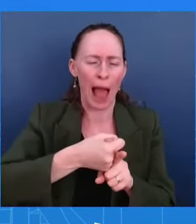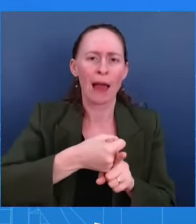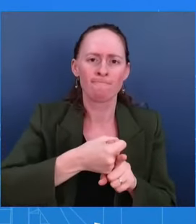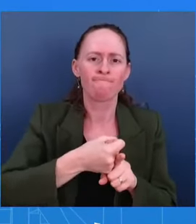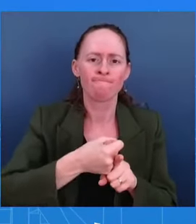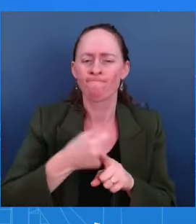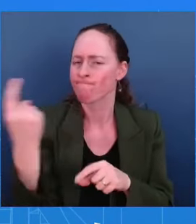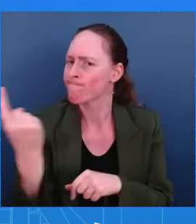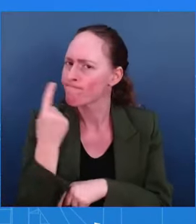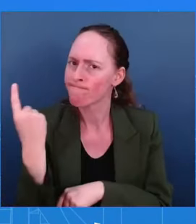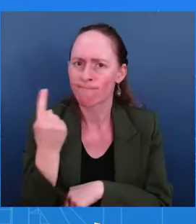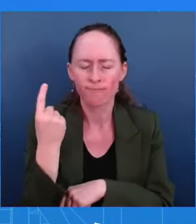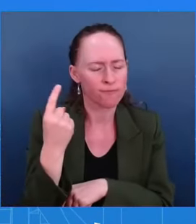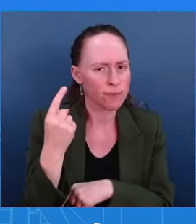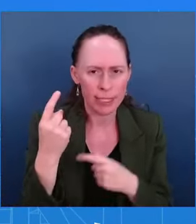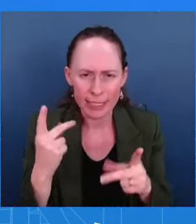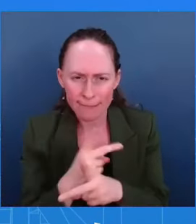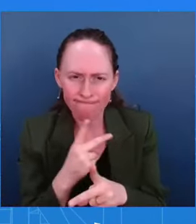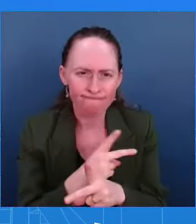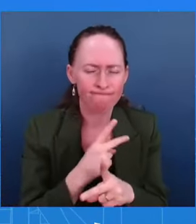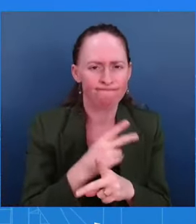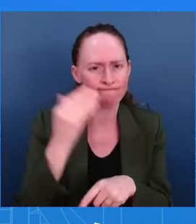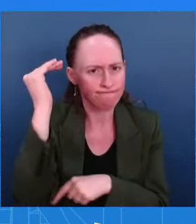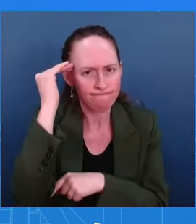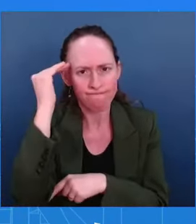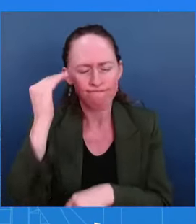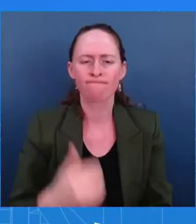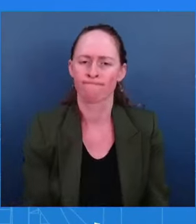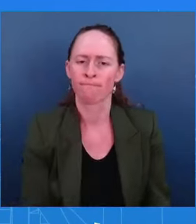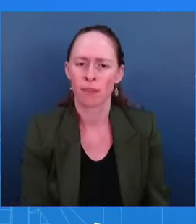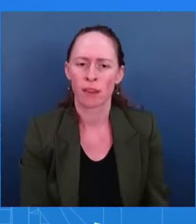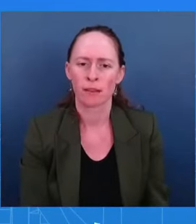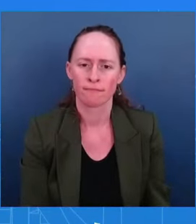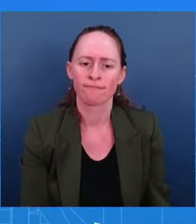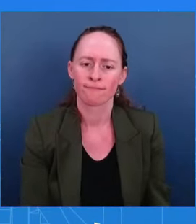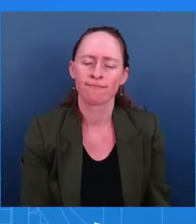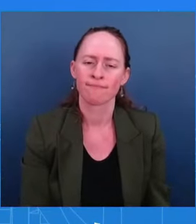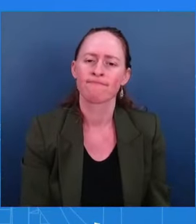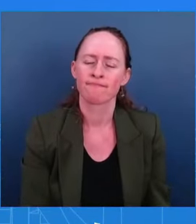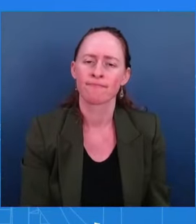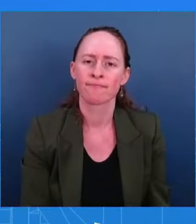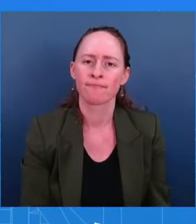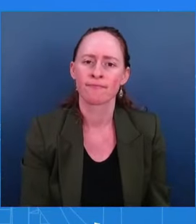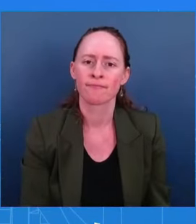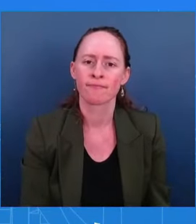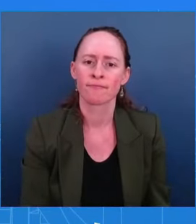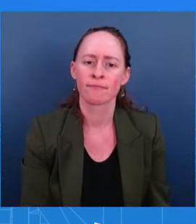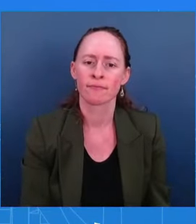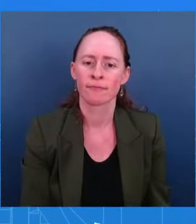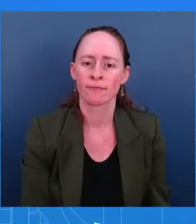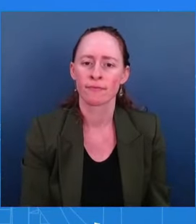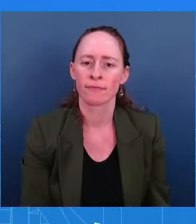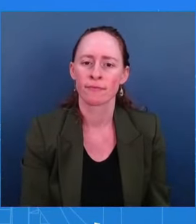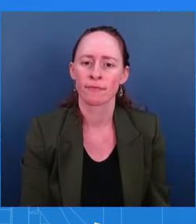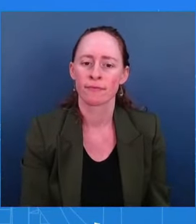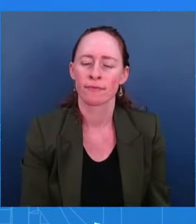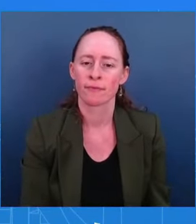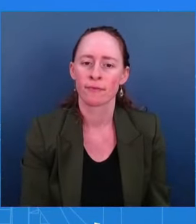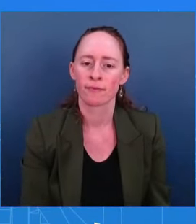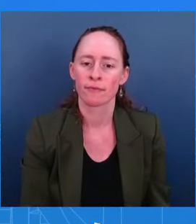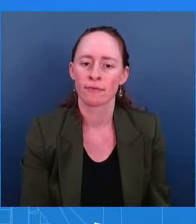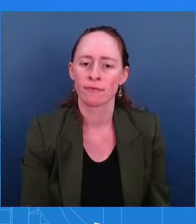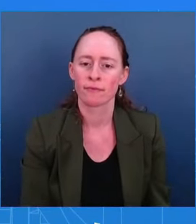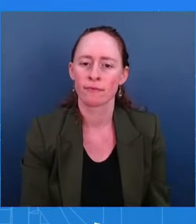what it means to families. quick follow-up. Then, how concerned is the president on what the jobs number will show on Friday?